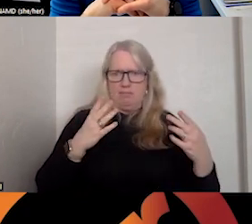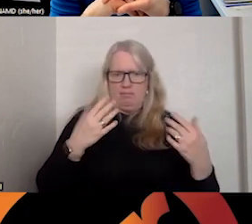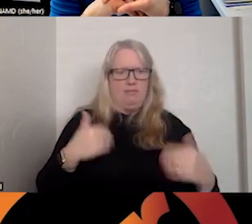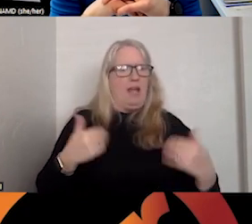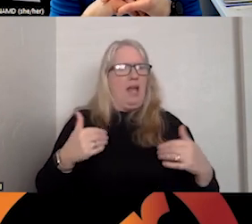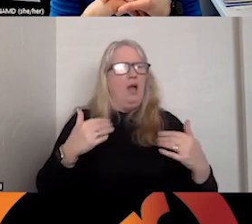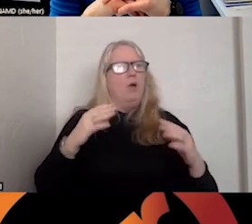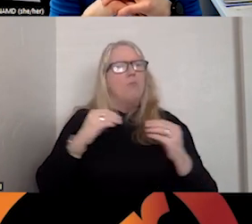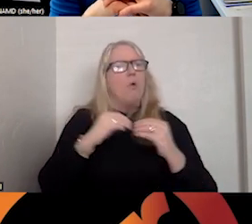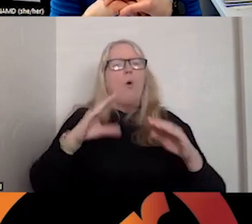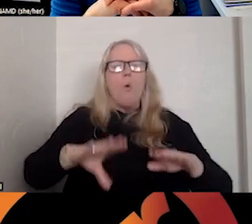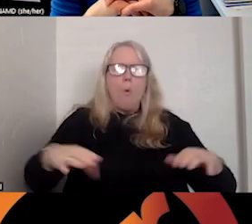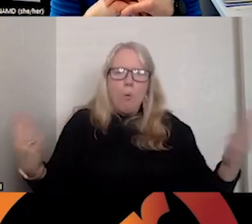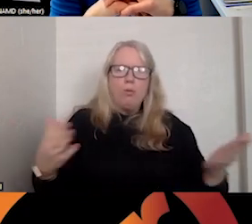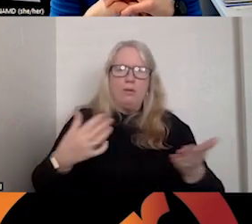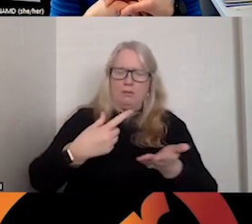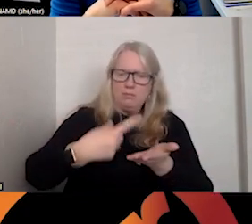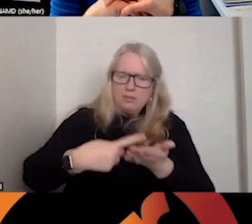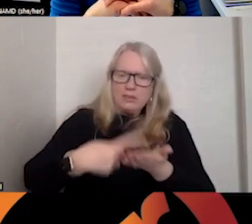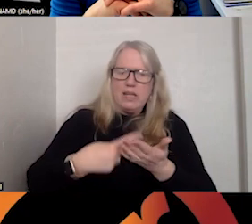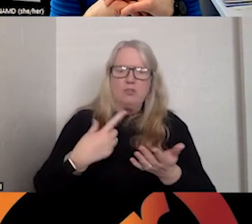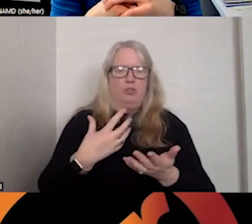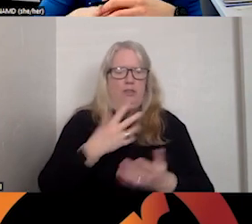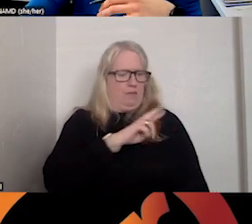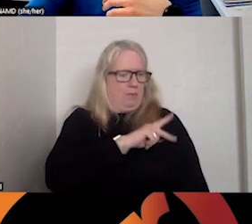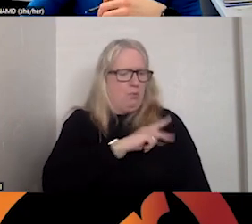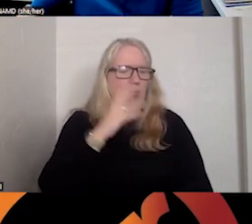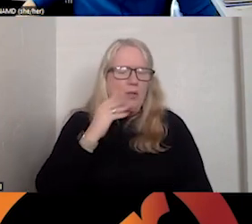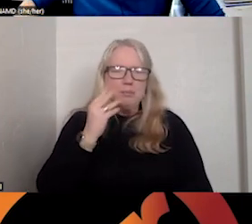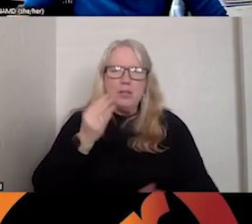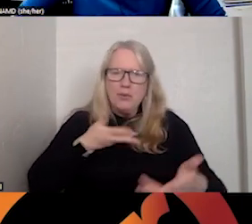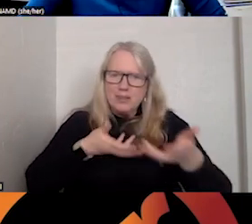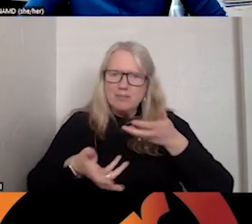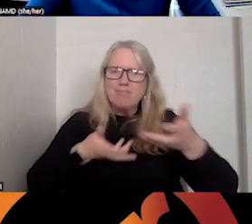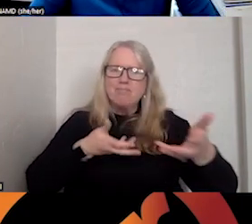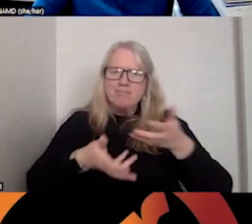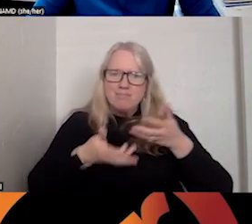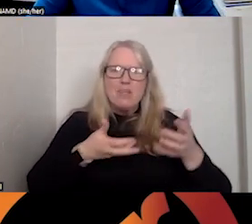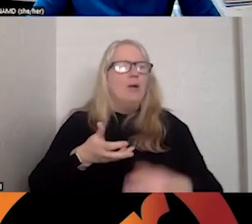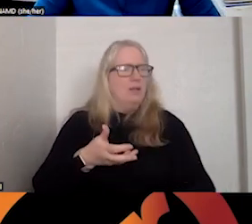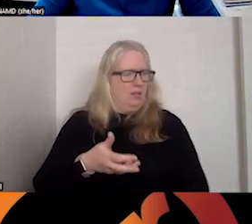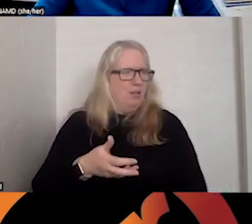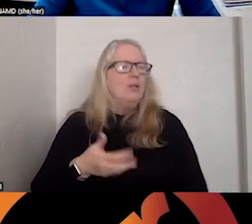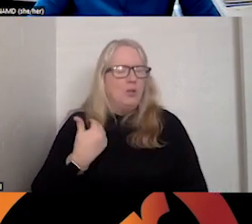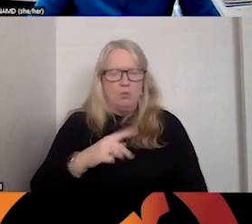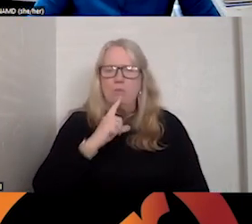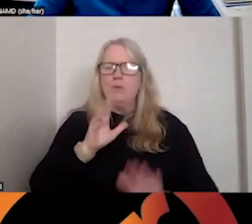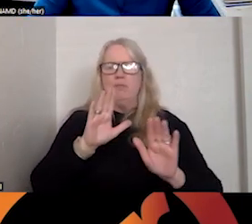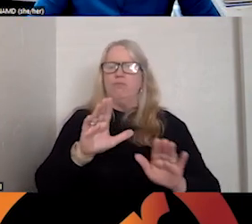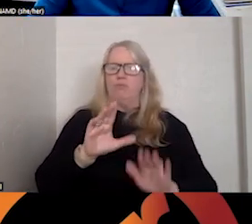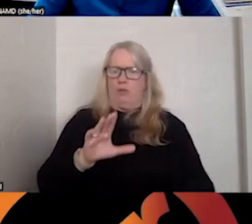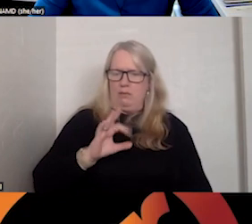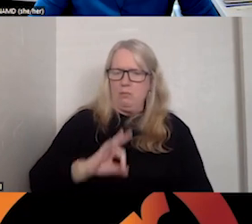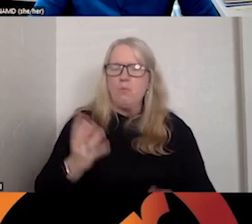with the discussion of that personal experience. And I think that's really been of great benefit to